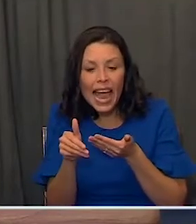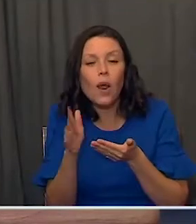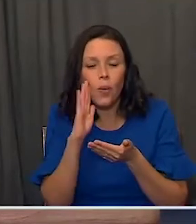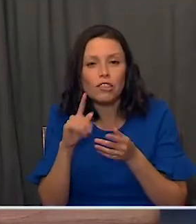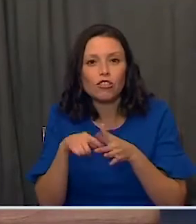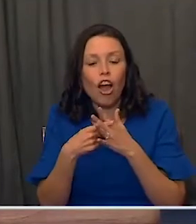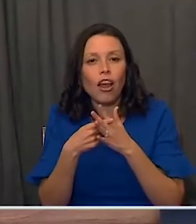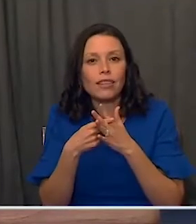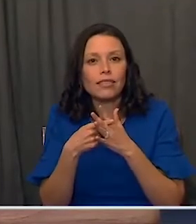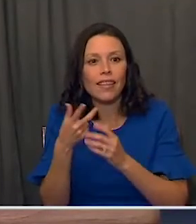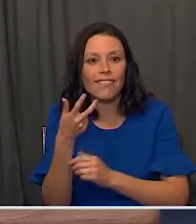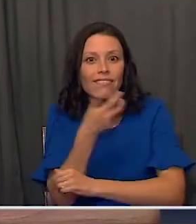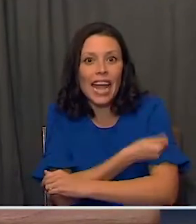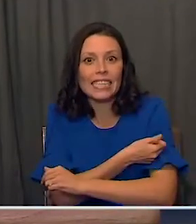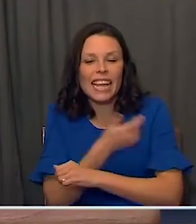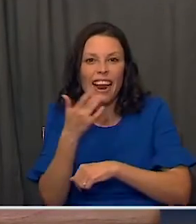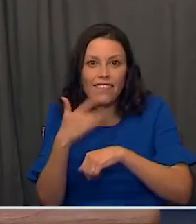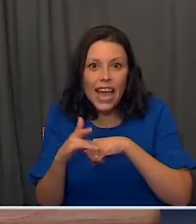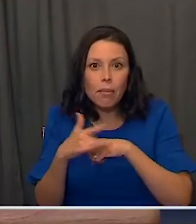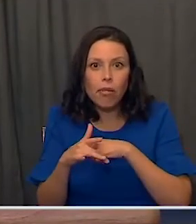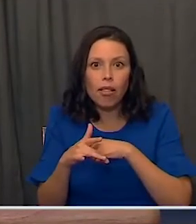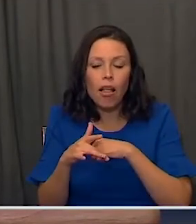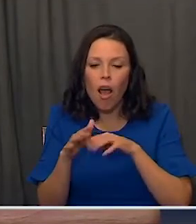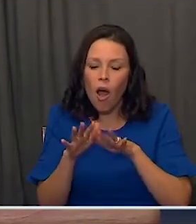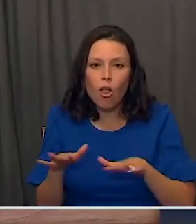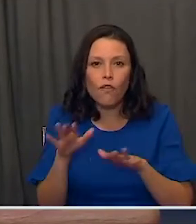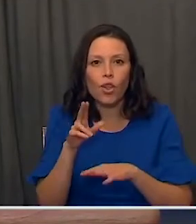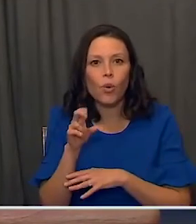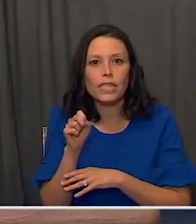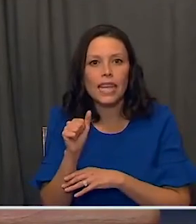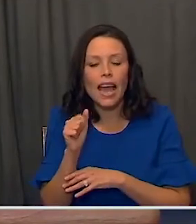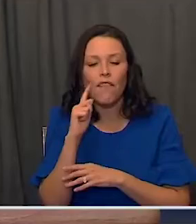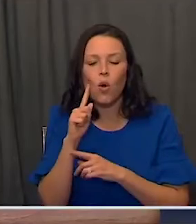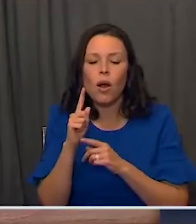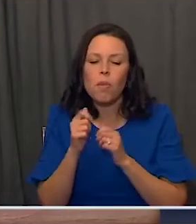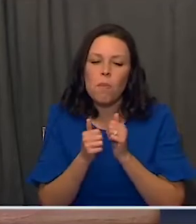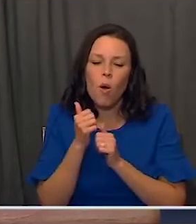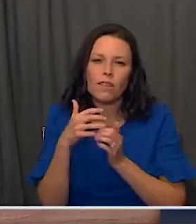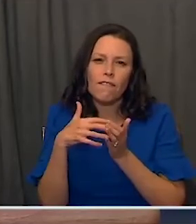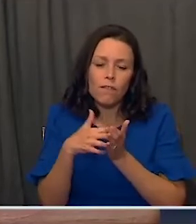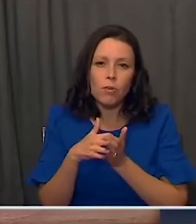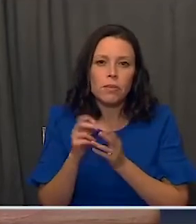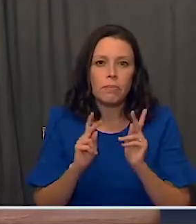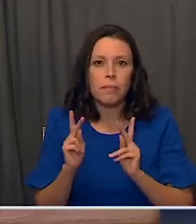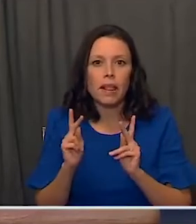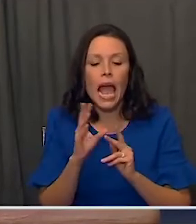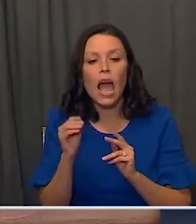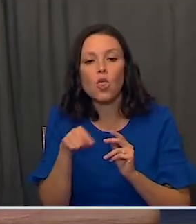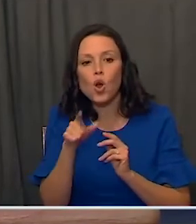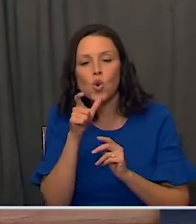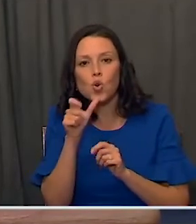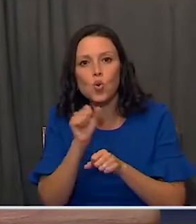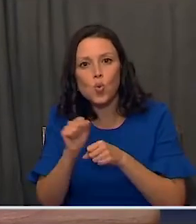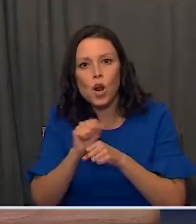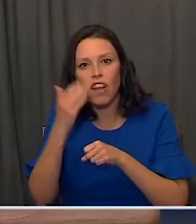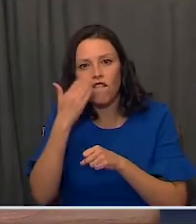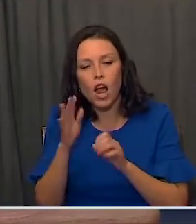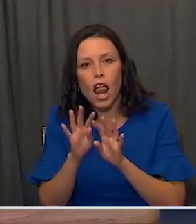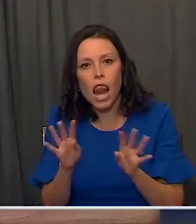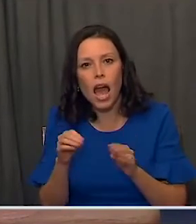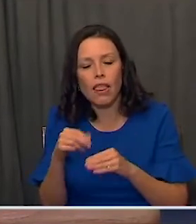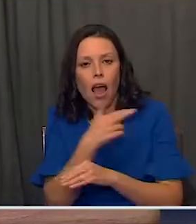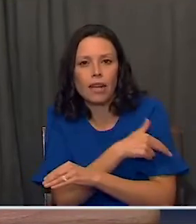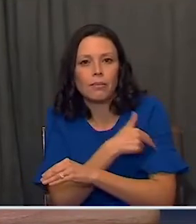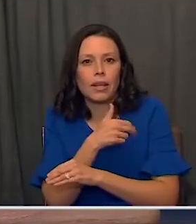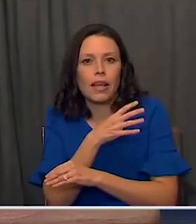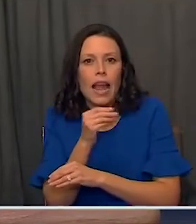from a vaccine being available across this country for the most vulnerable among us and for those that are caring for them in our hospitals